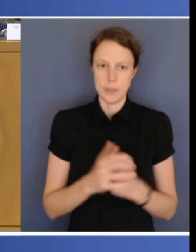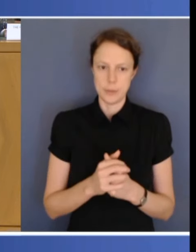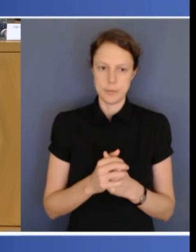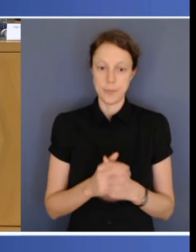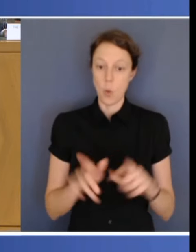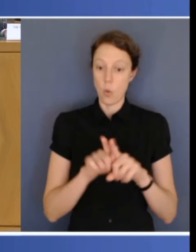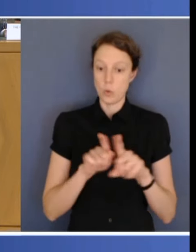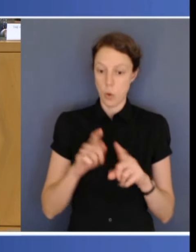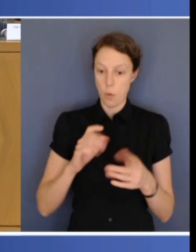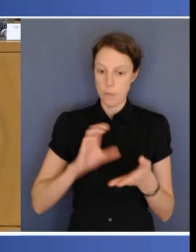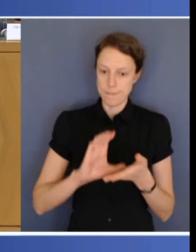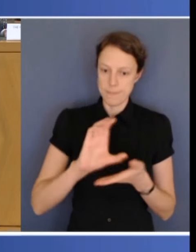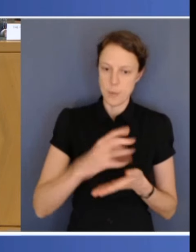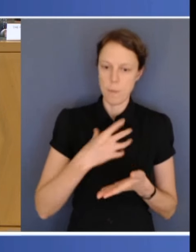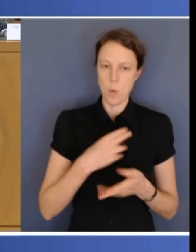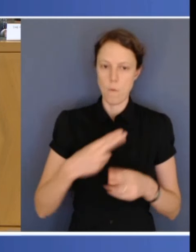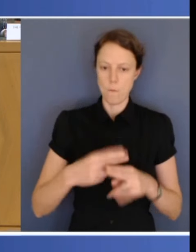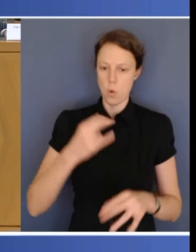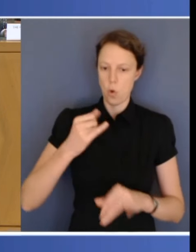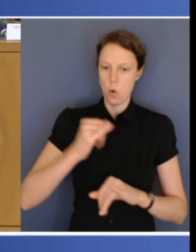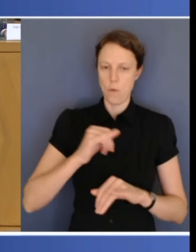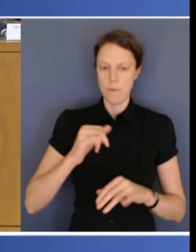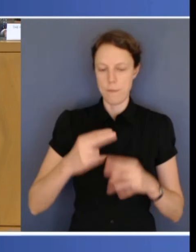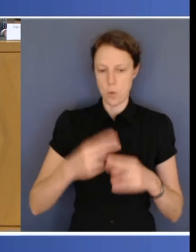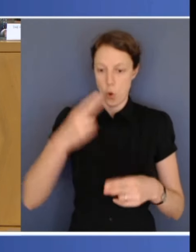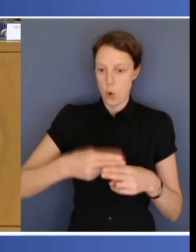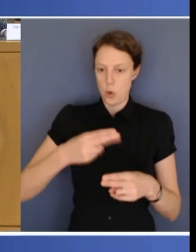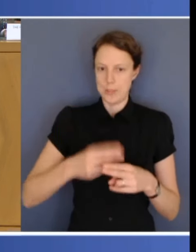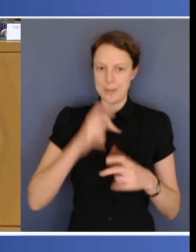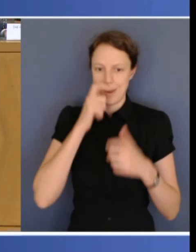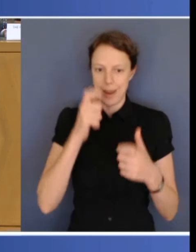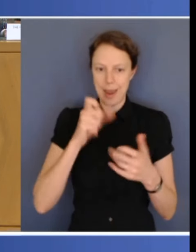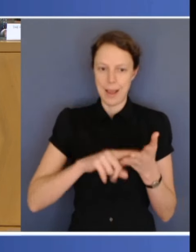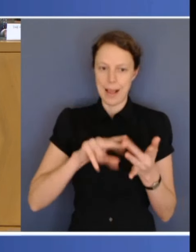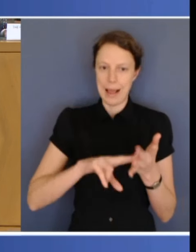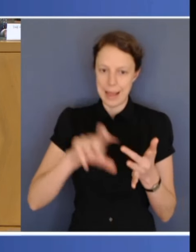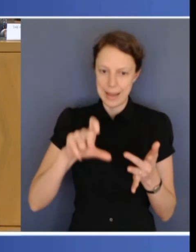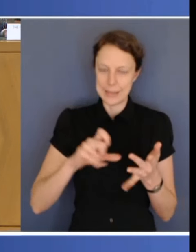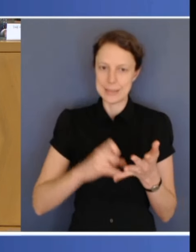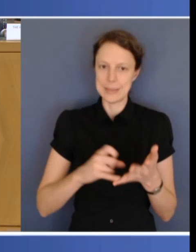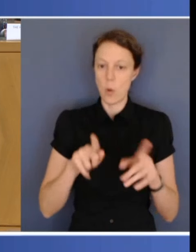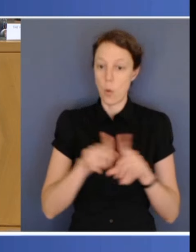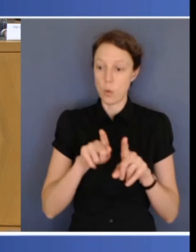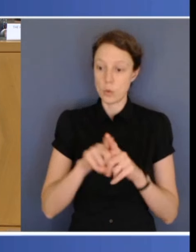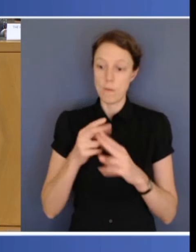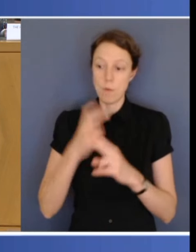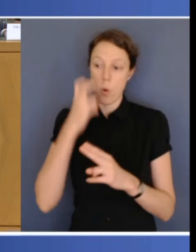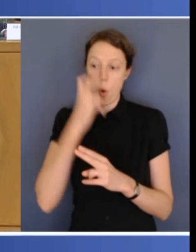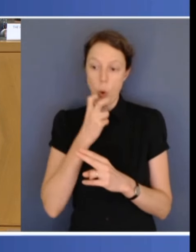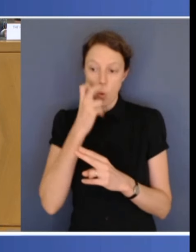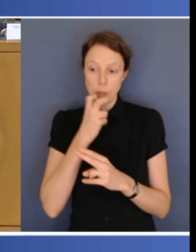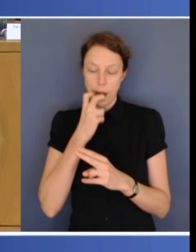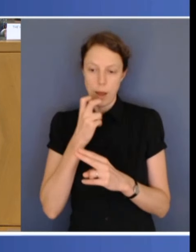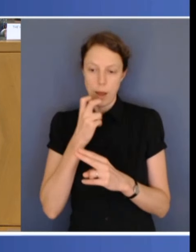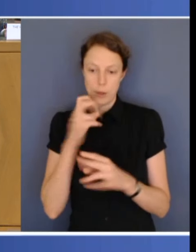And thirdly, support for older Australians through avoided hospital admission and earlier discharge from hospitals.